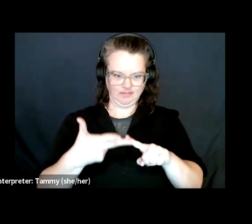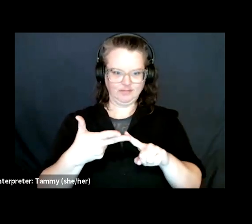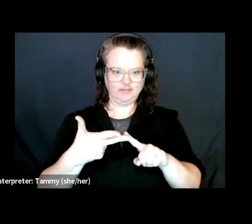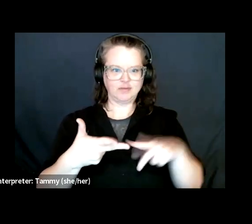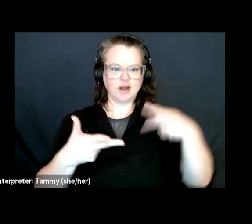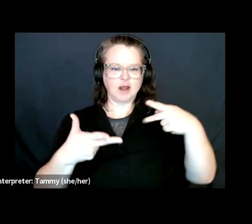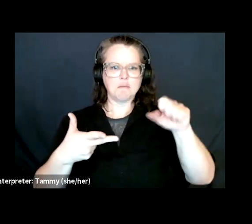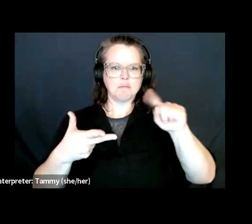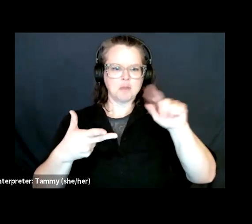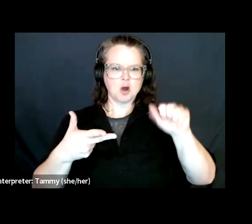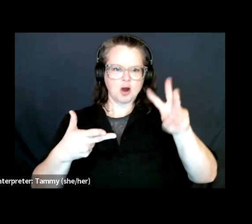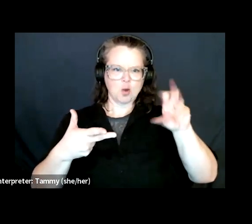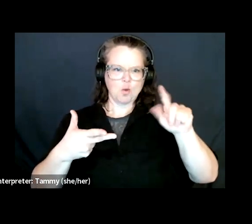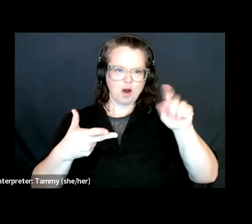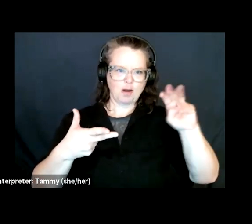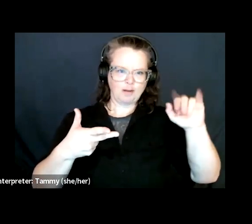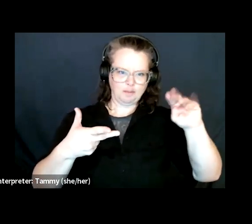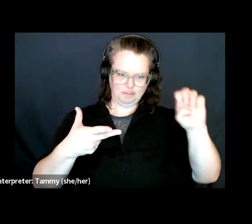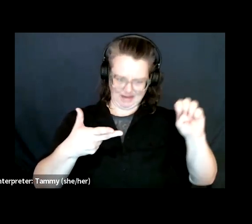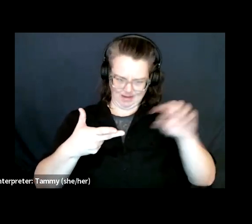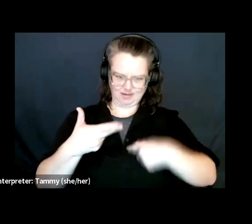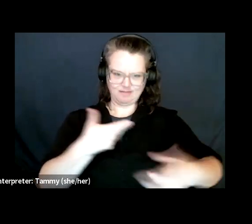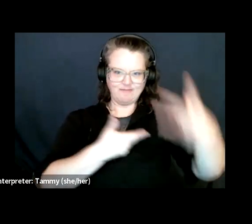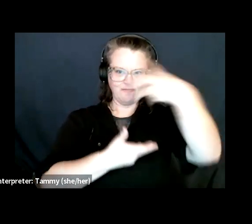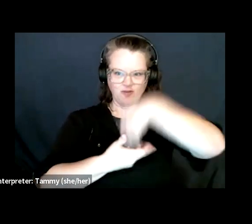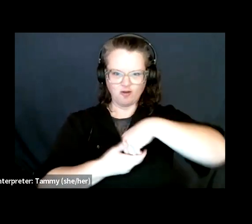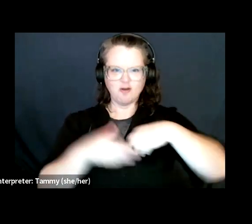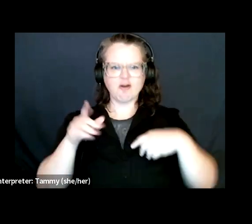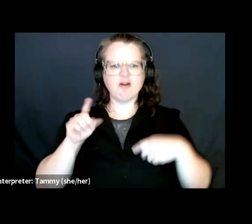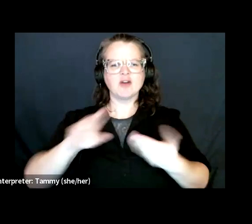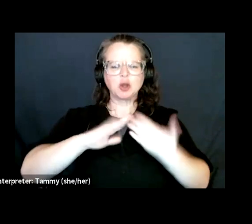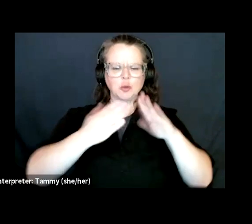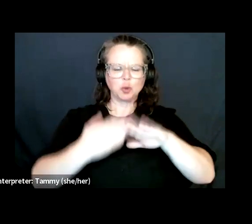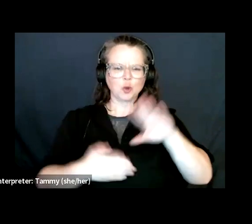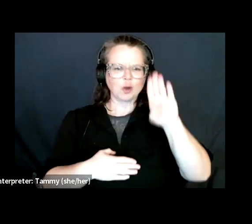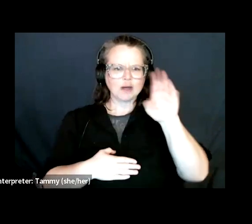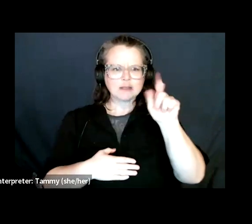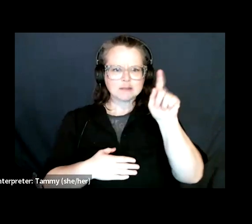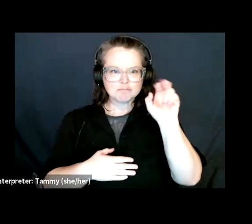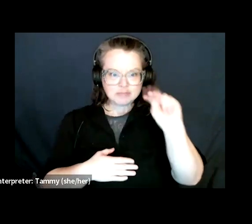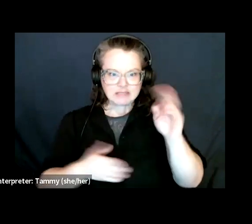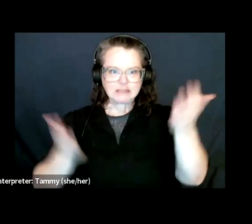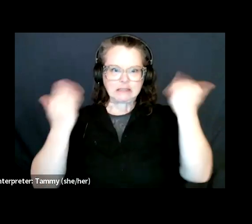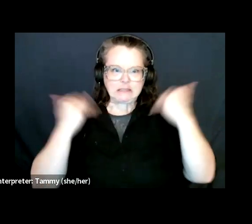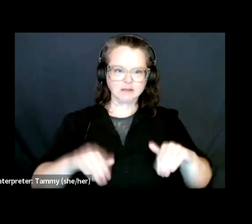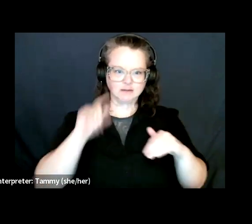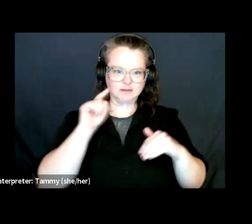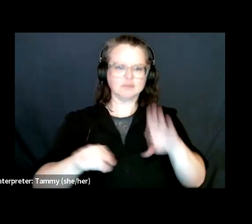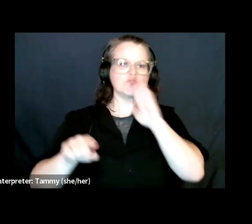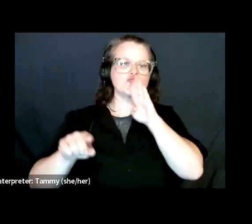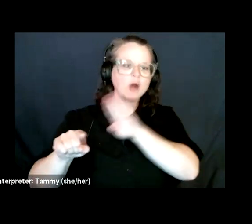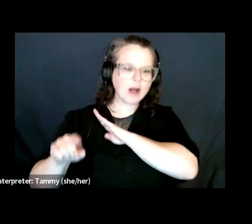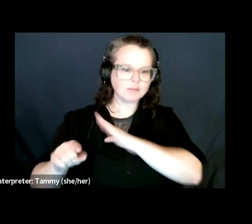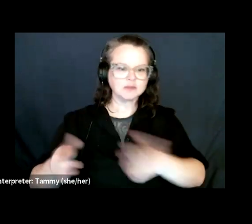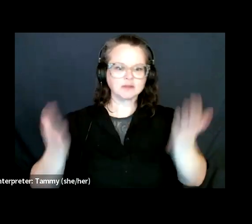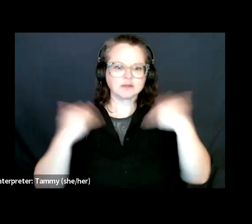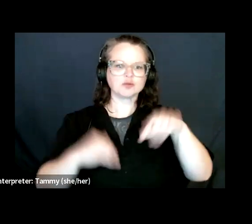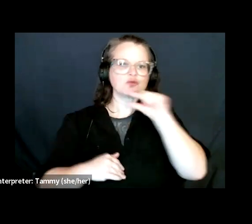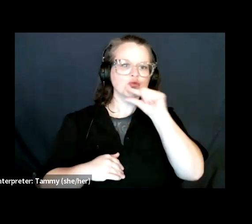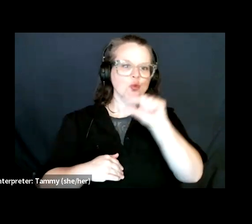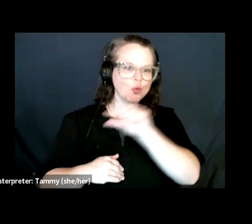Brampton, Guelph, Halifax, Thunder Bay,